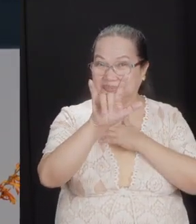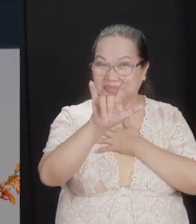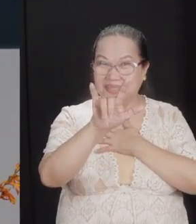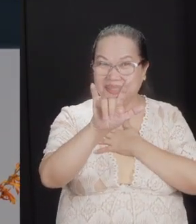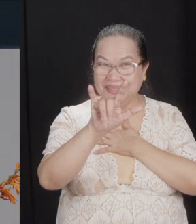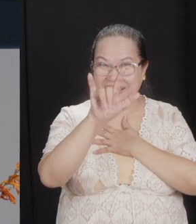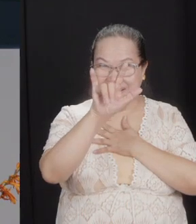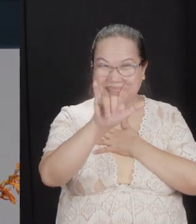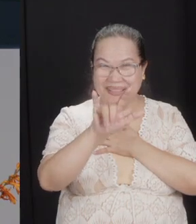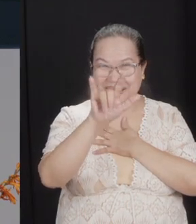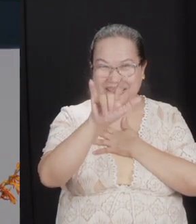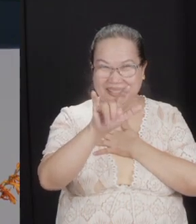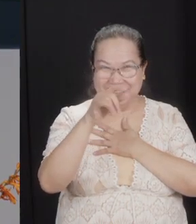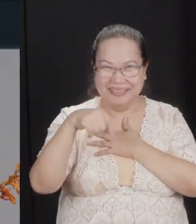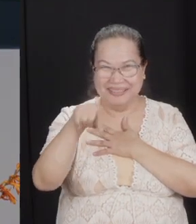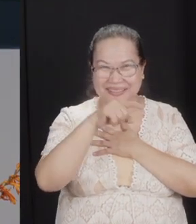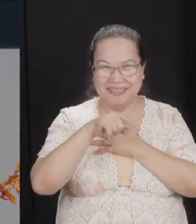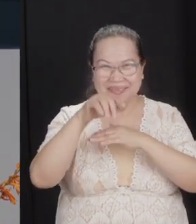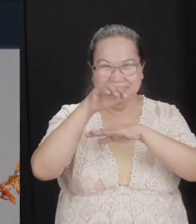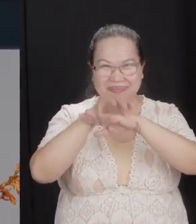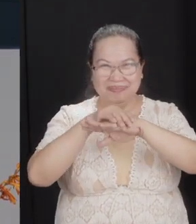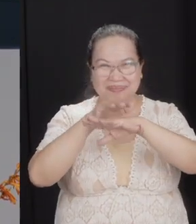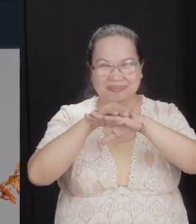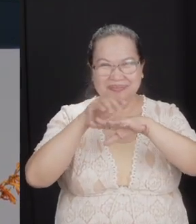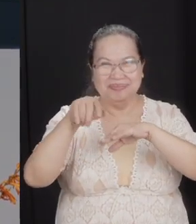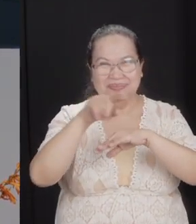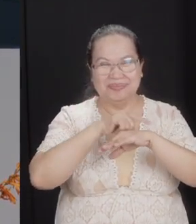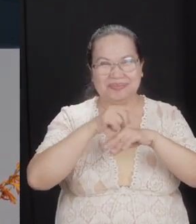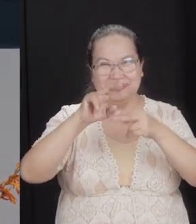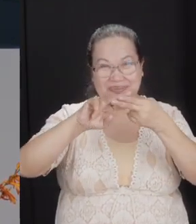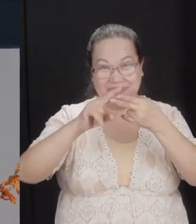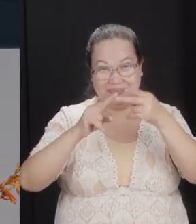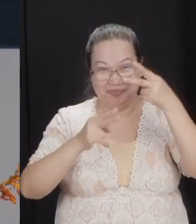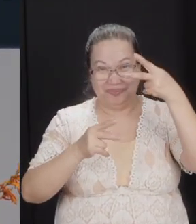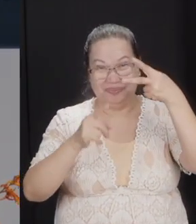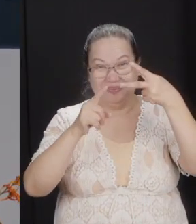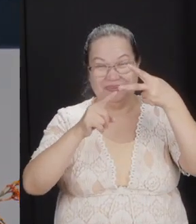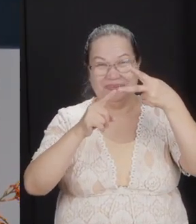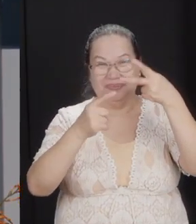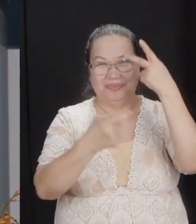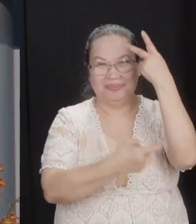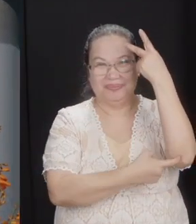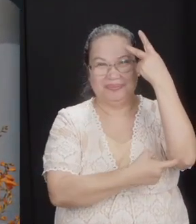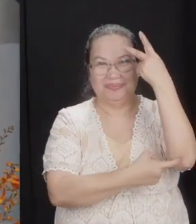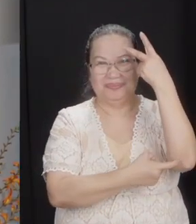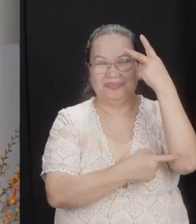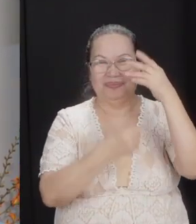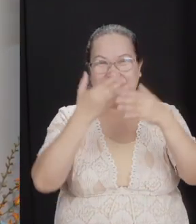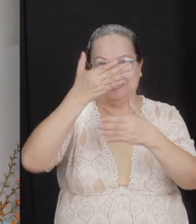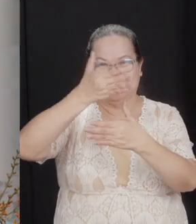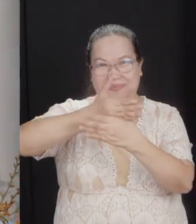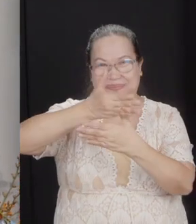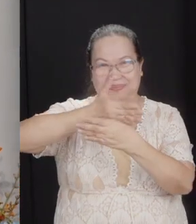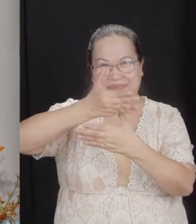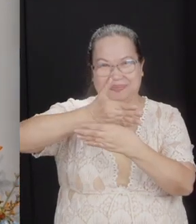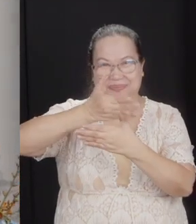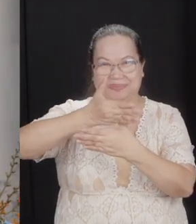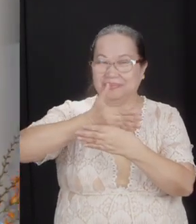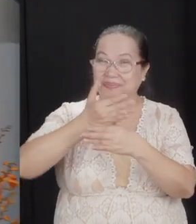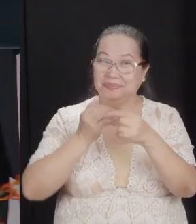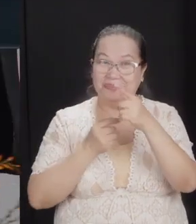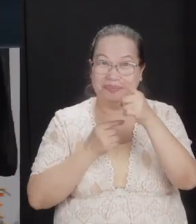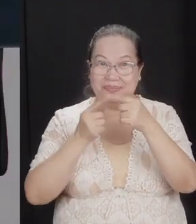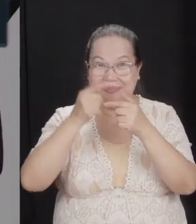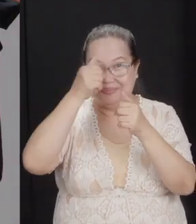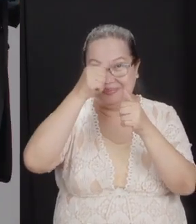love each other, but I have to call it. Number two, the temptation to be distracted. Do you remember